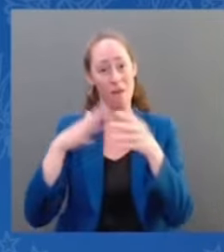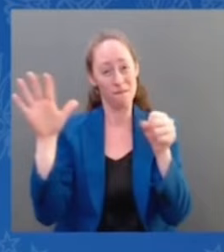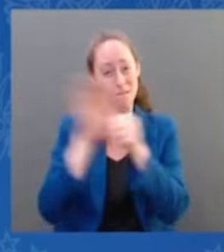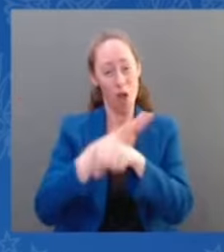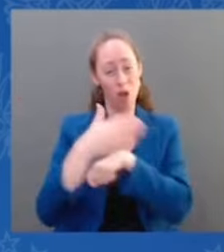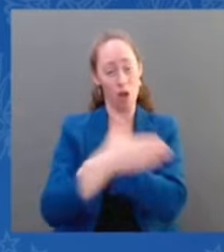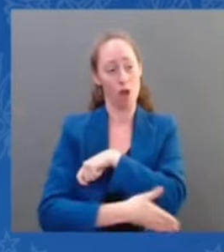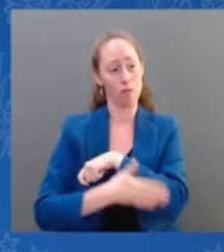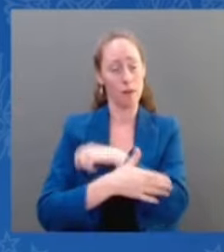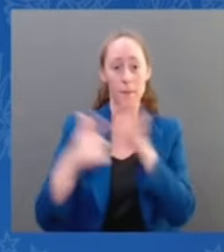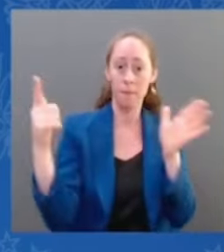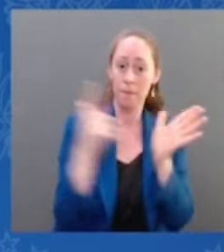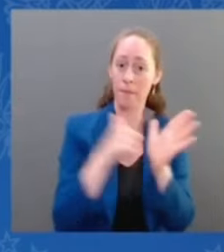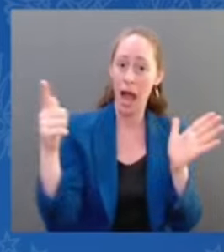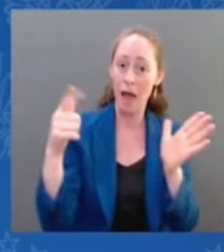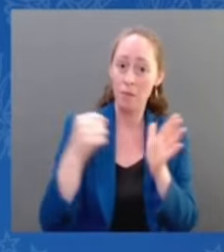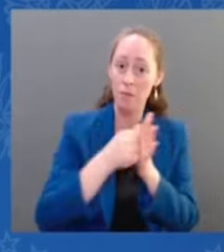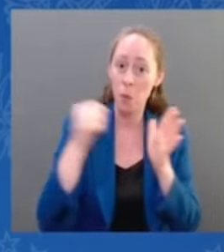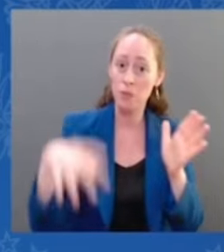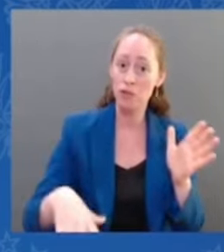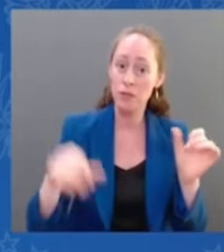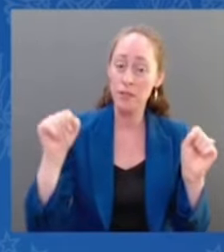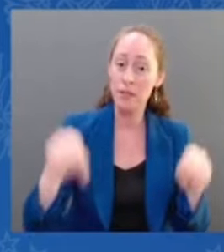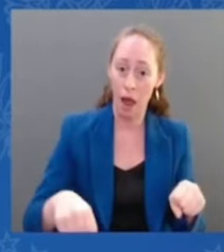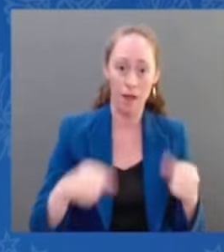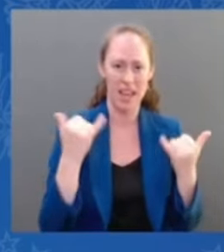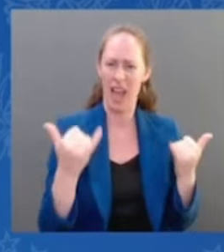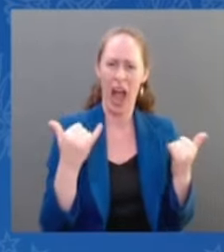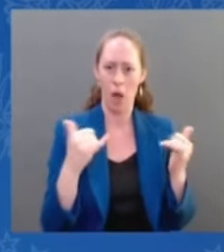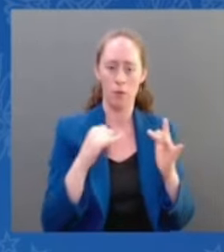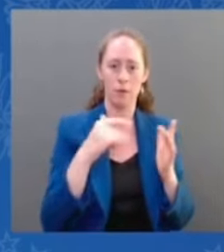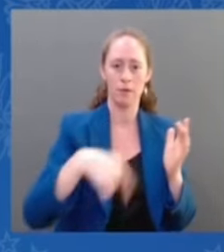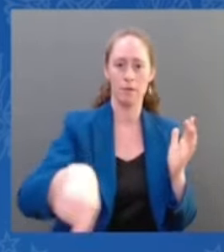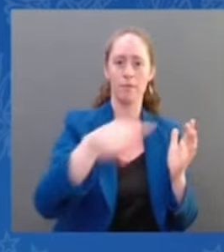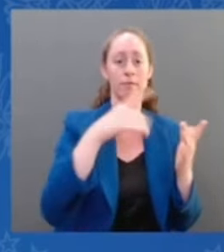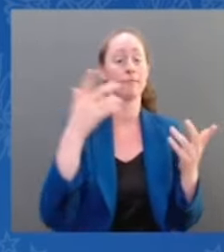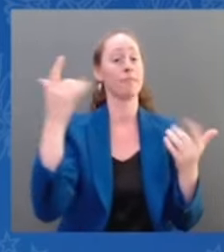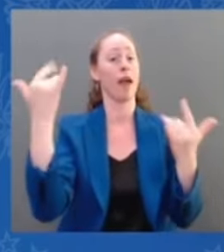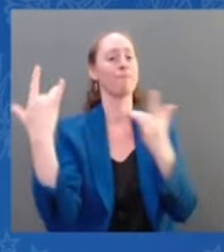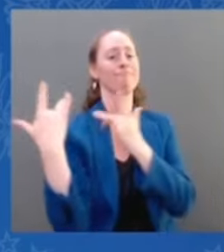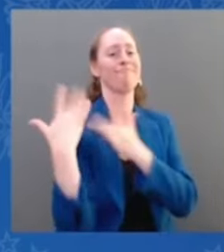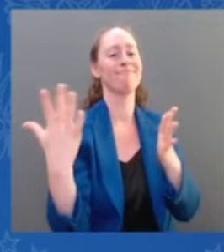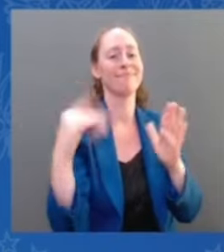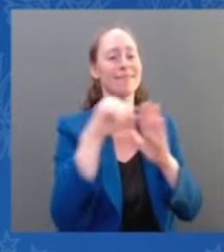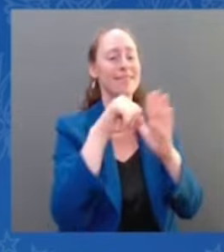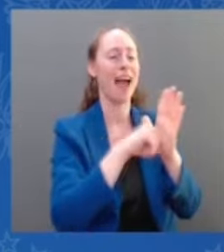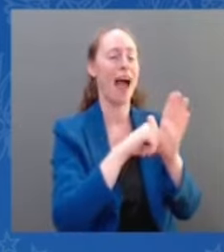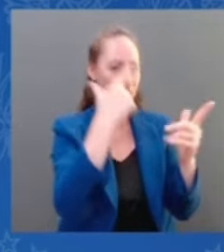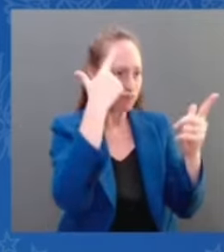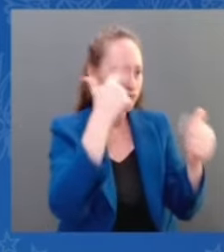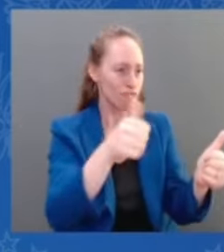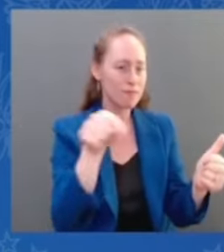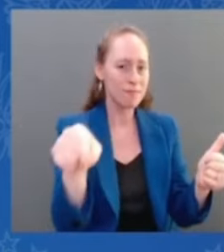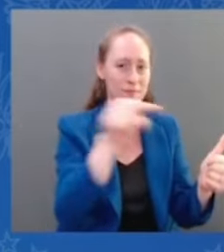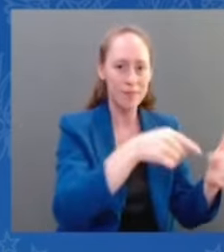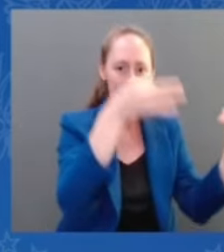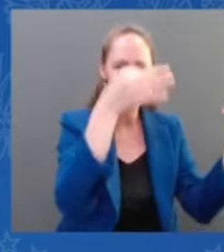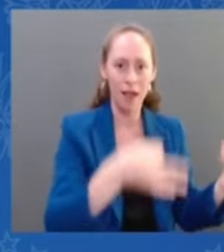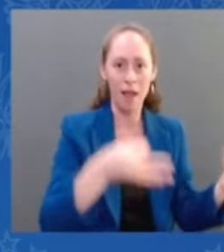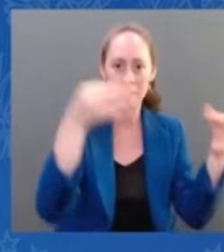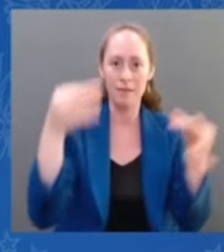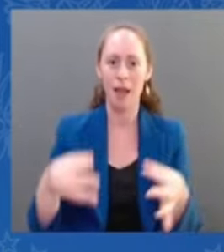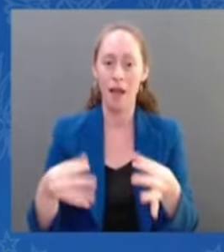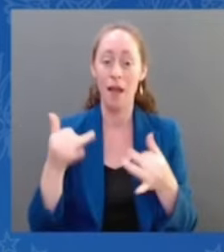the Congress, what they want to do. And now my Republican friends are talking about getting the Congress to pass a national